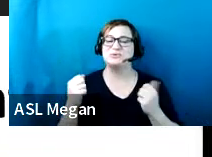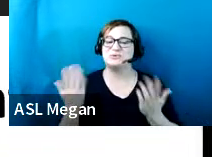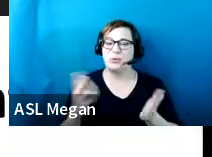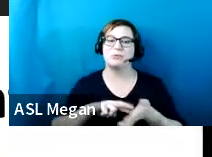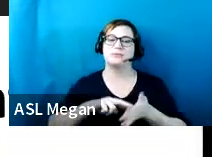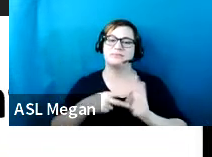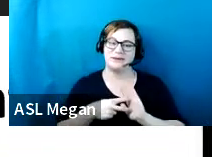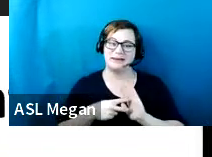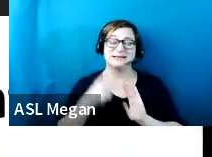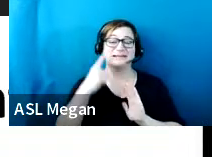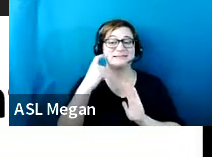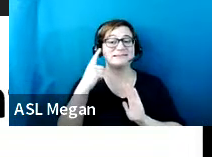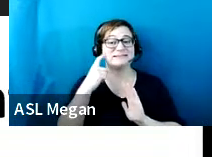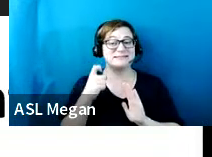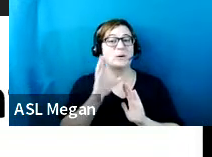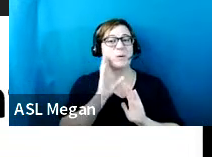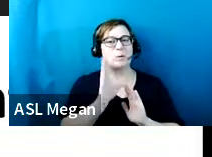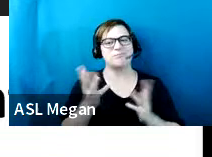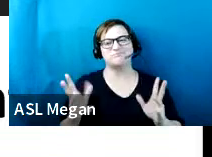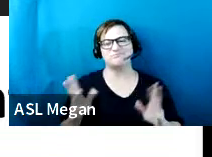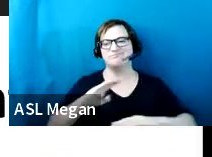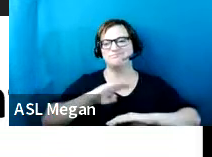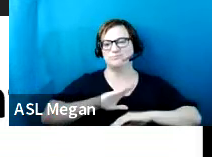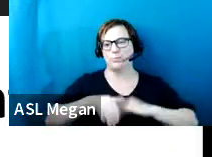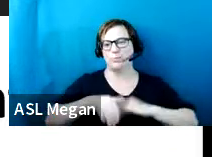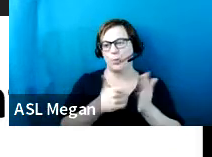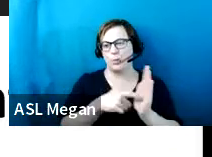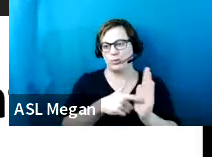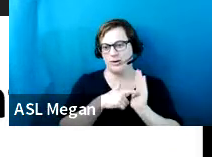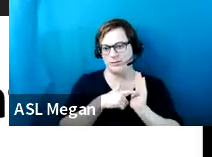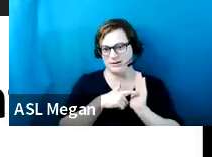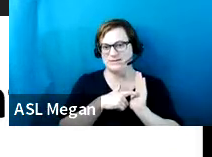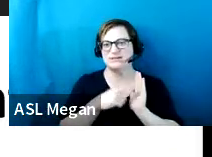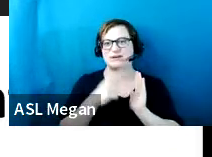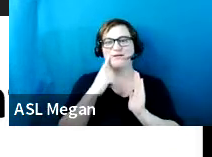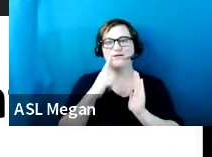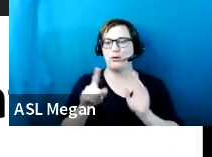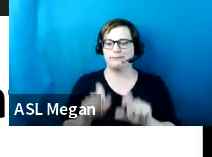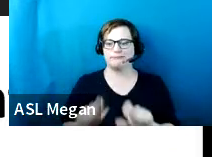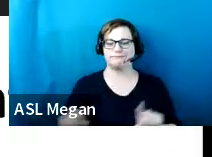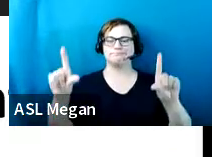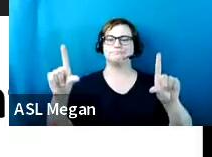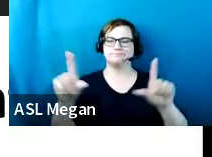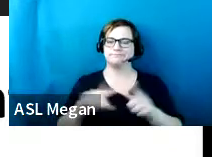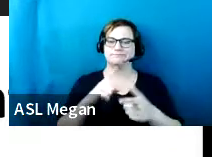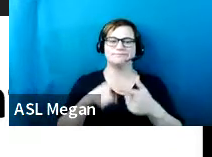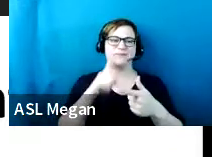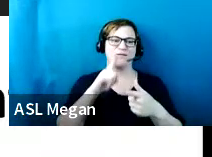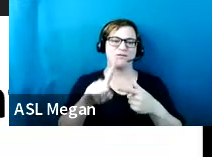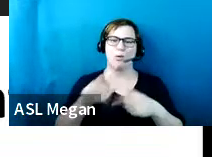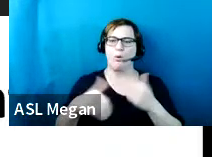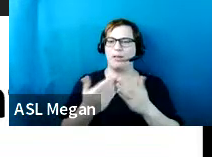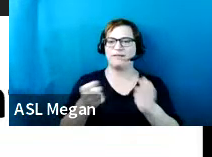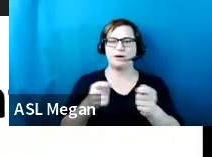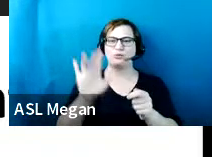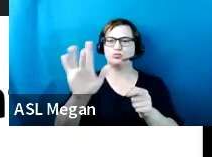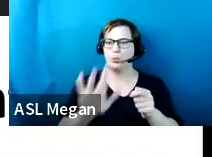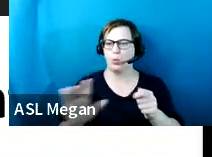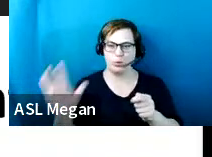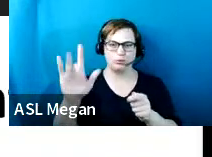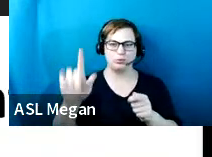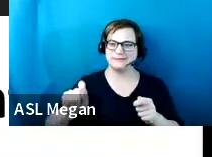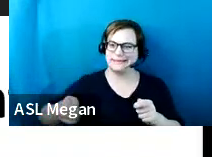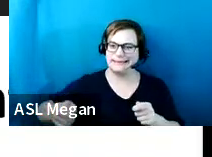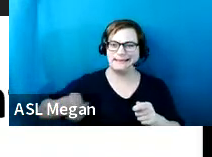they're likely to meet the requirements for the display screen, for the input controls, for any keys,